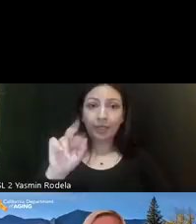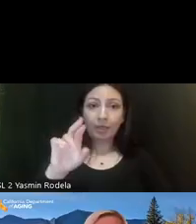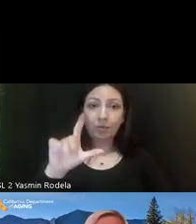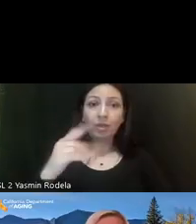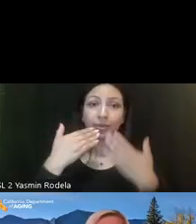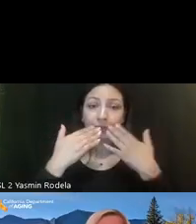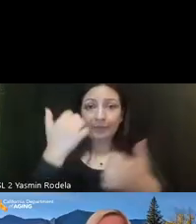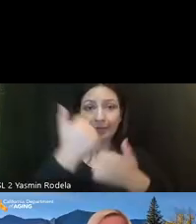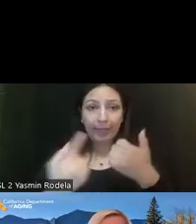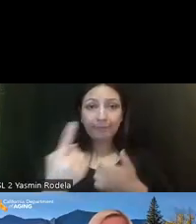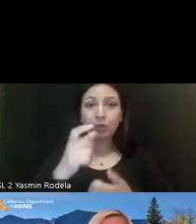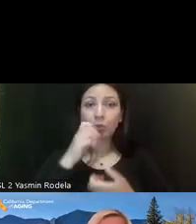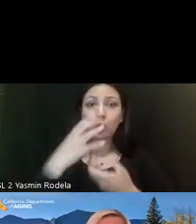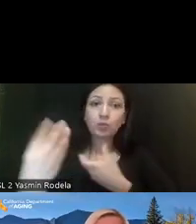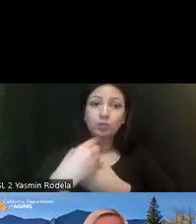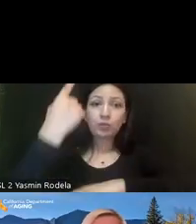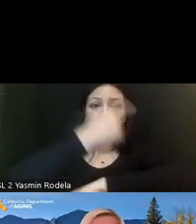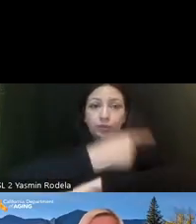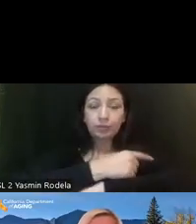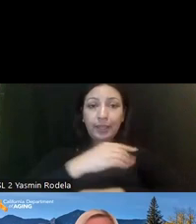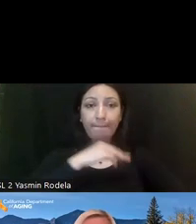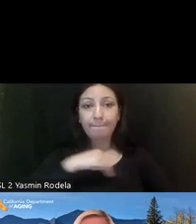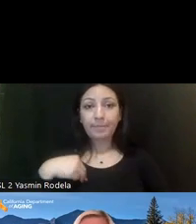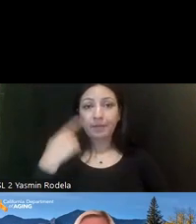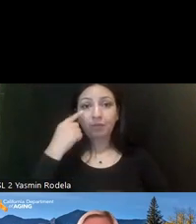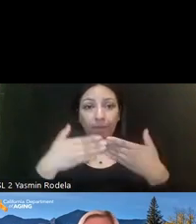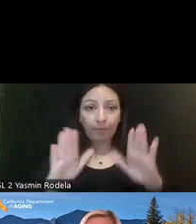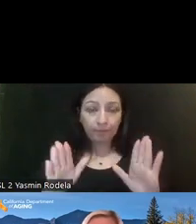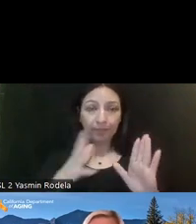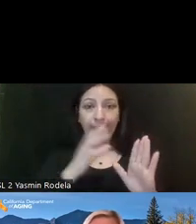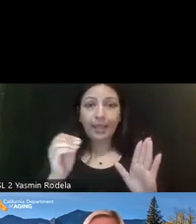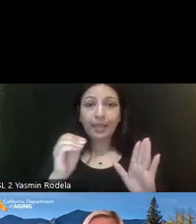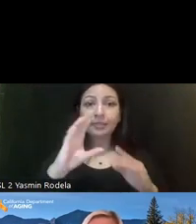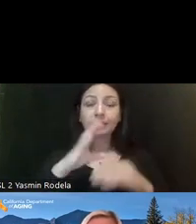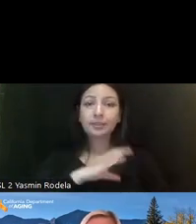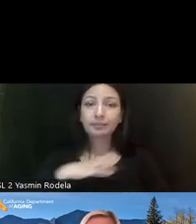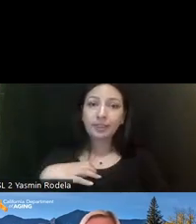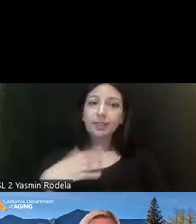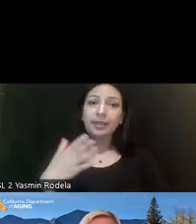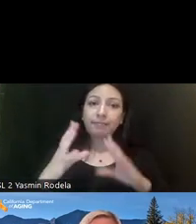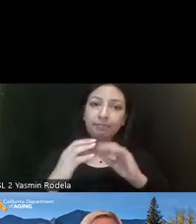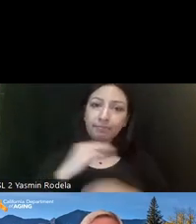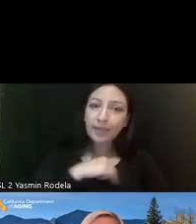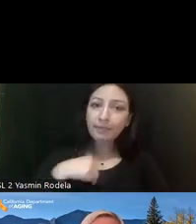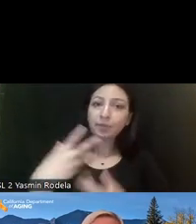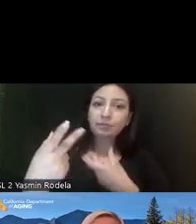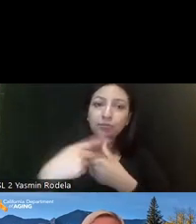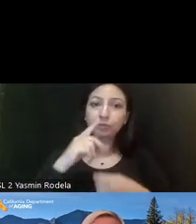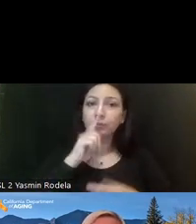thank you to everyone who joined today as members of the public and as committee members and participants. We appreciate